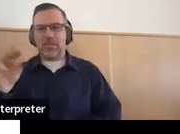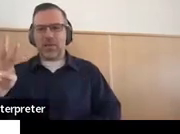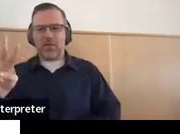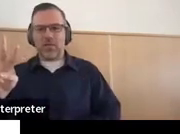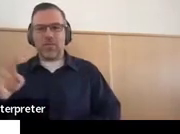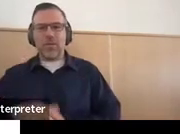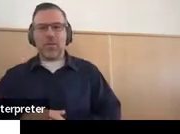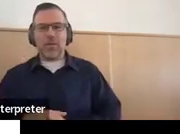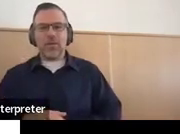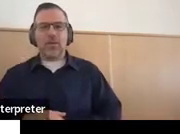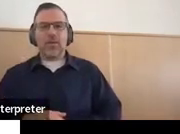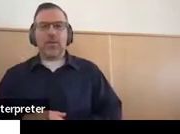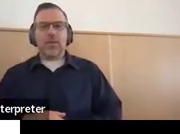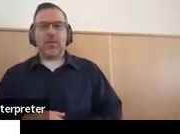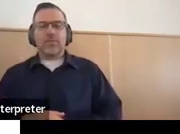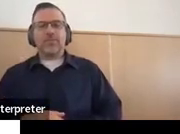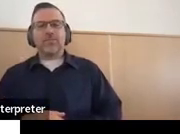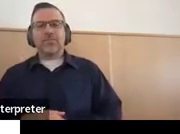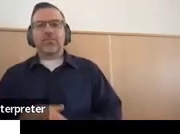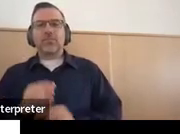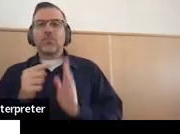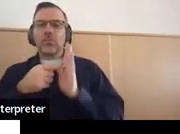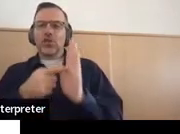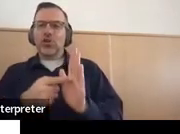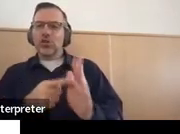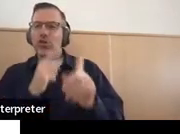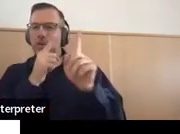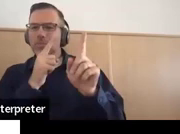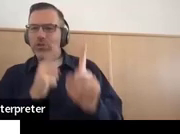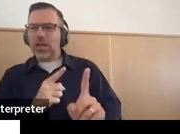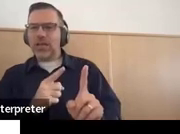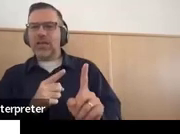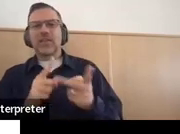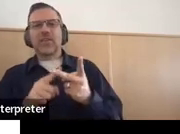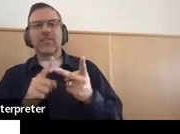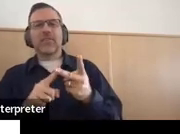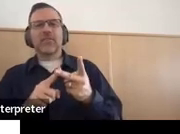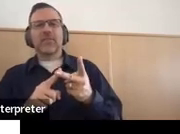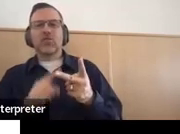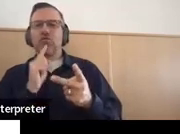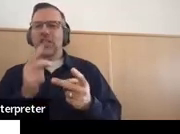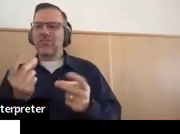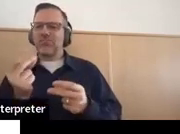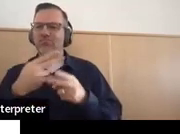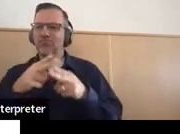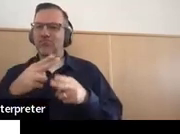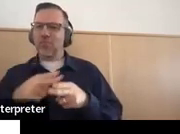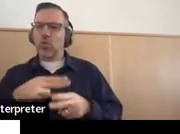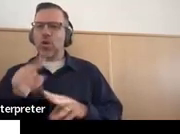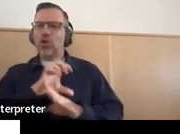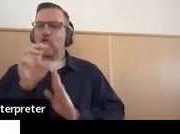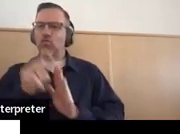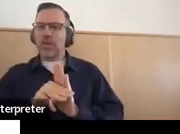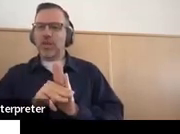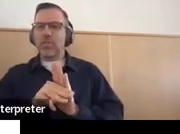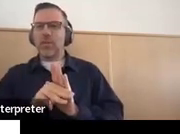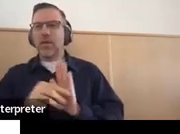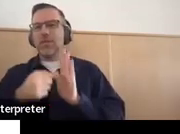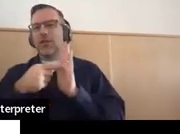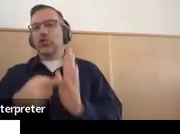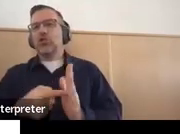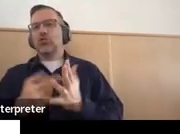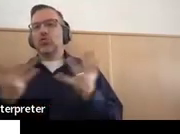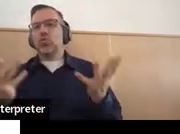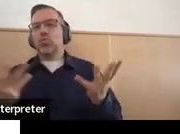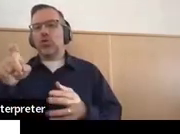what the purpose of the unit is. So it's a good curriculum that really goes through and it gives you the resources that you need to print off